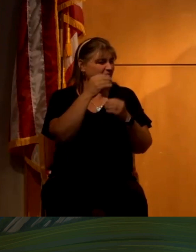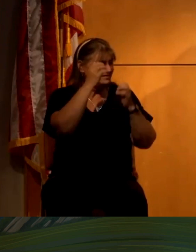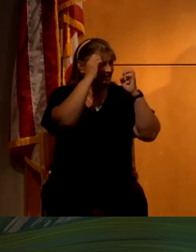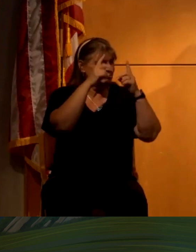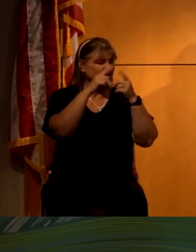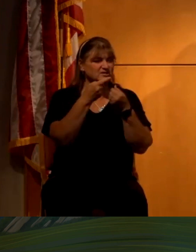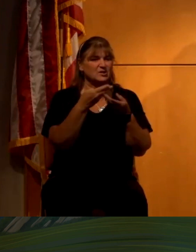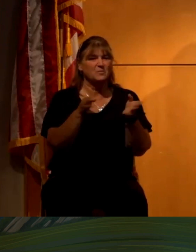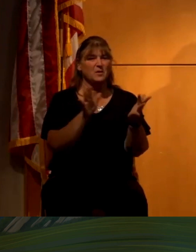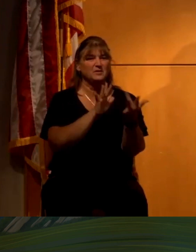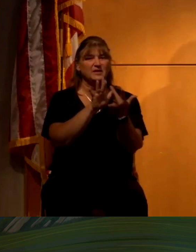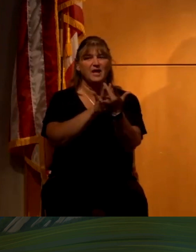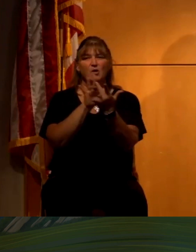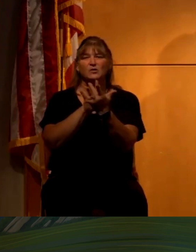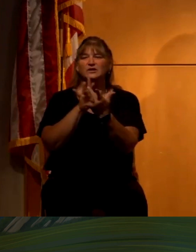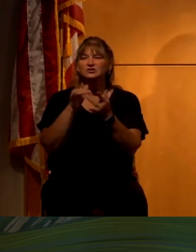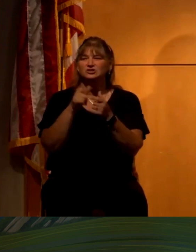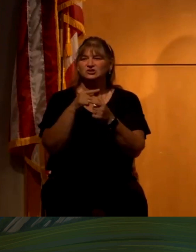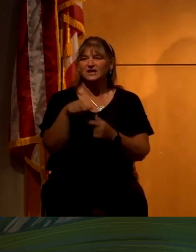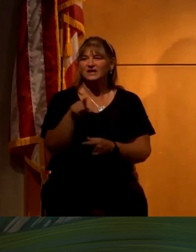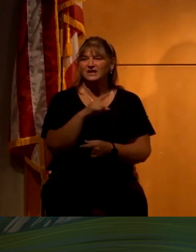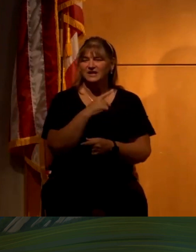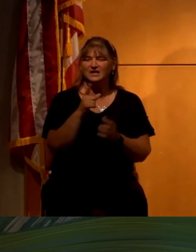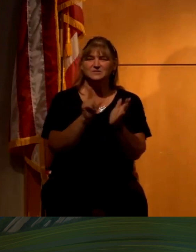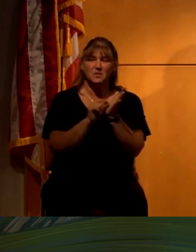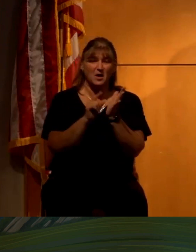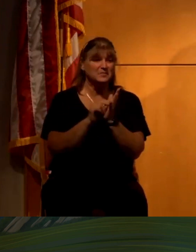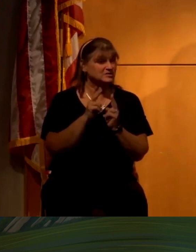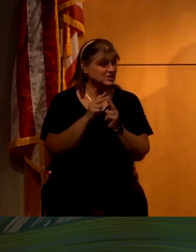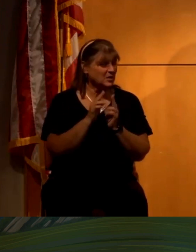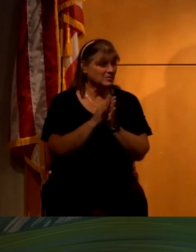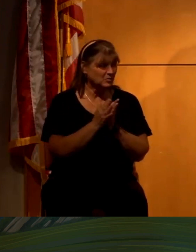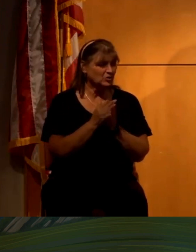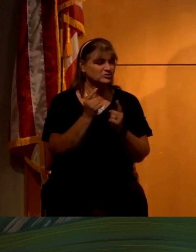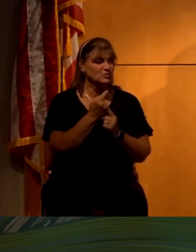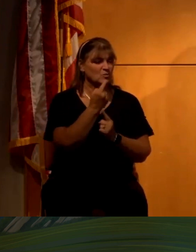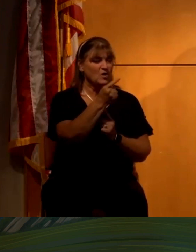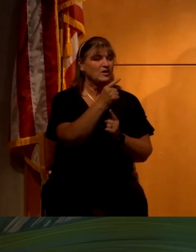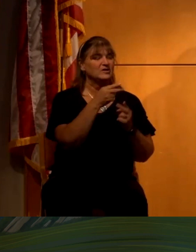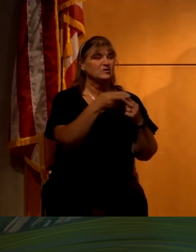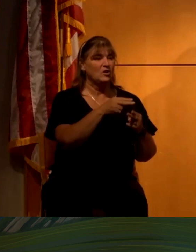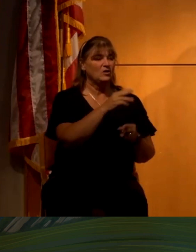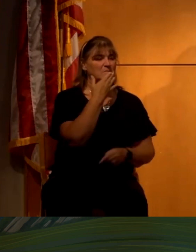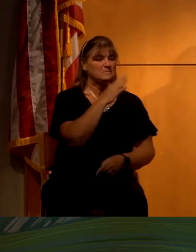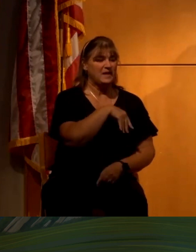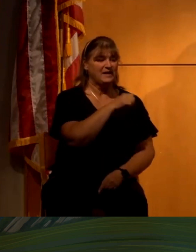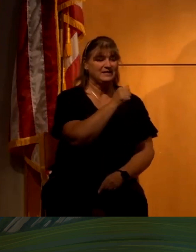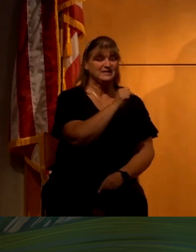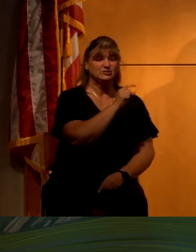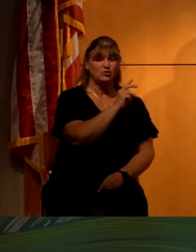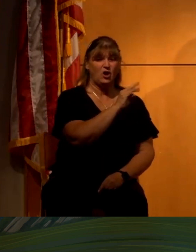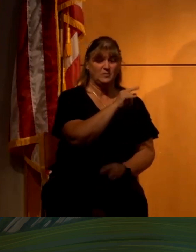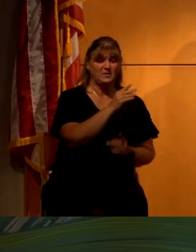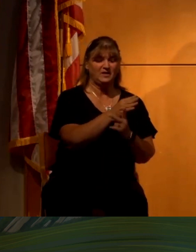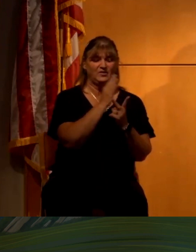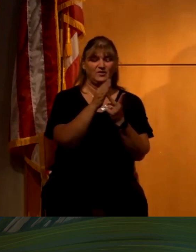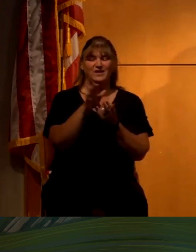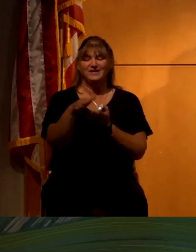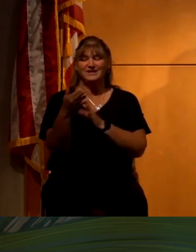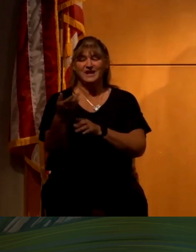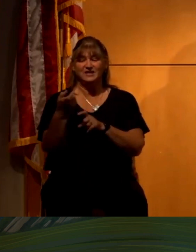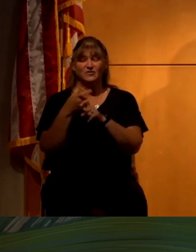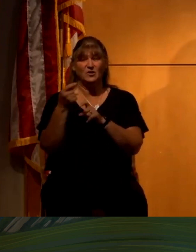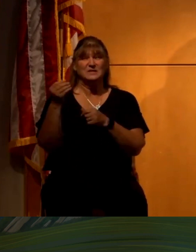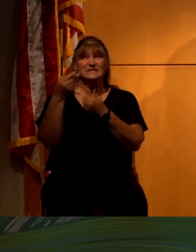outreach. And he's published a couple of books. One is called Bad Astronomy. And the other is Death from the